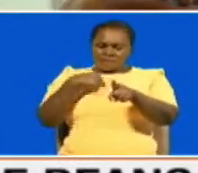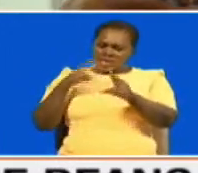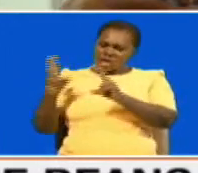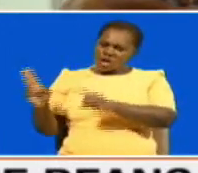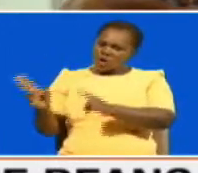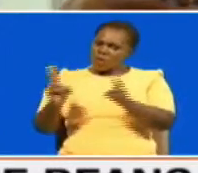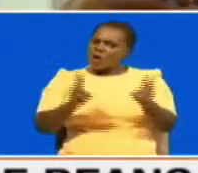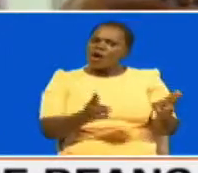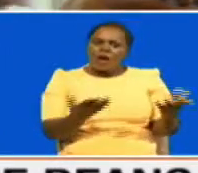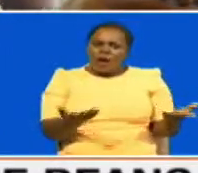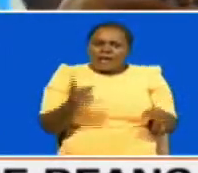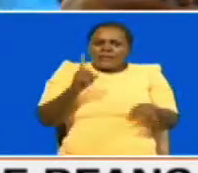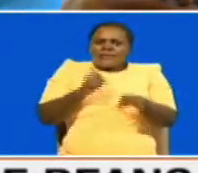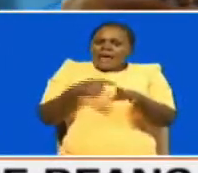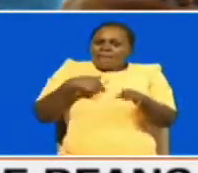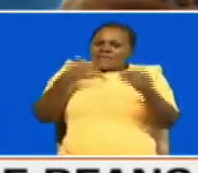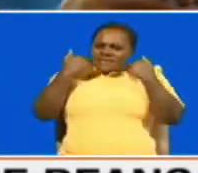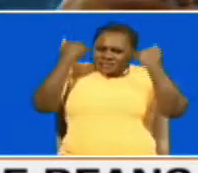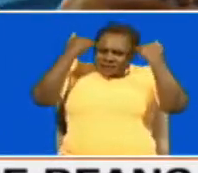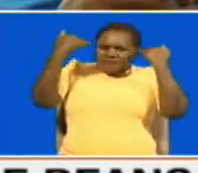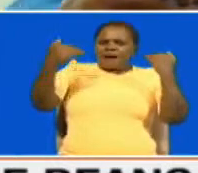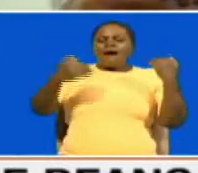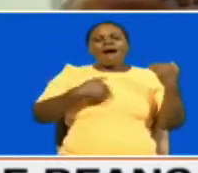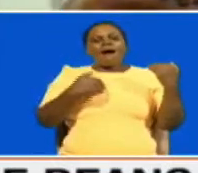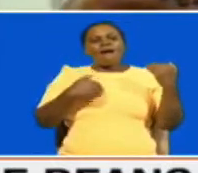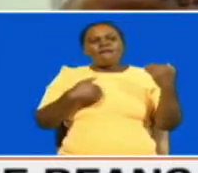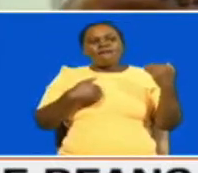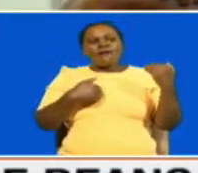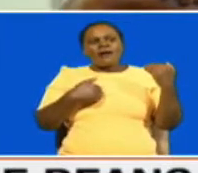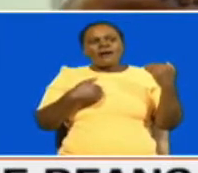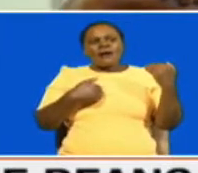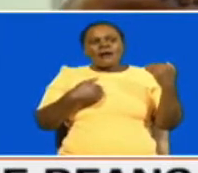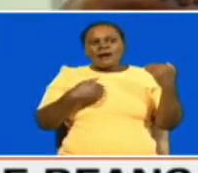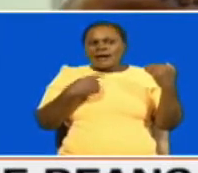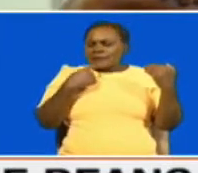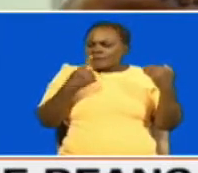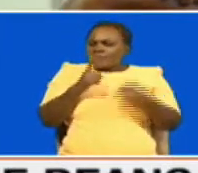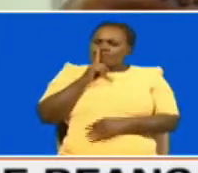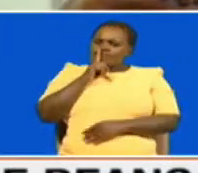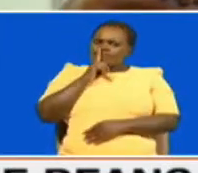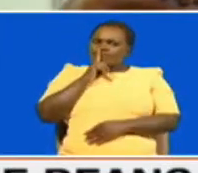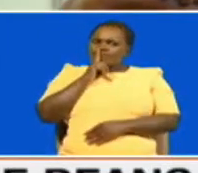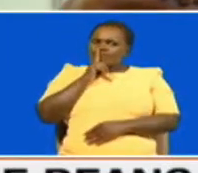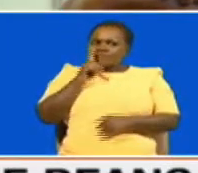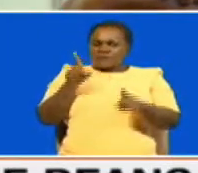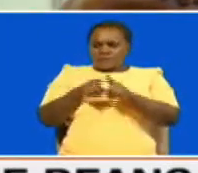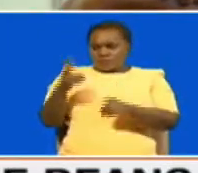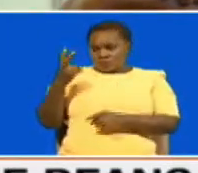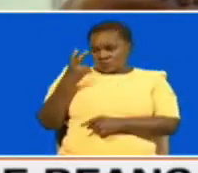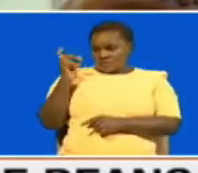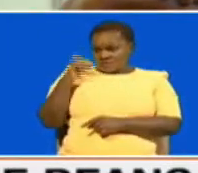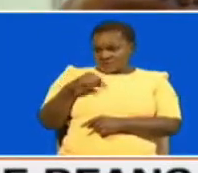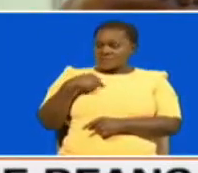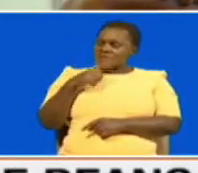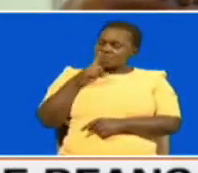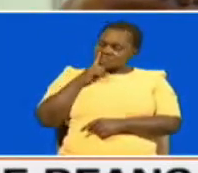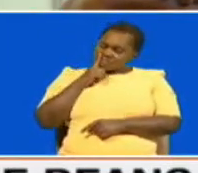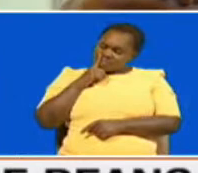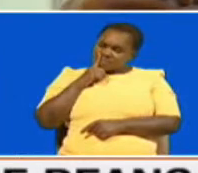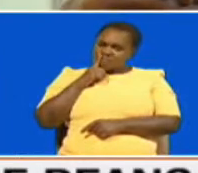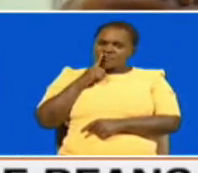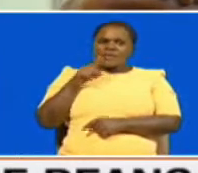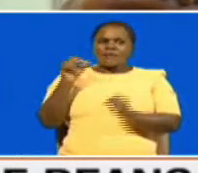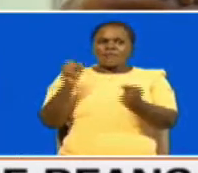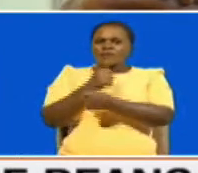when i'm under threat i have to self-preserve like you have seen so